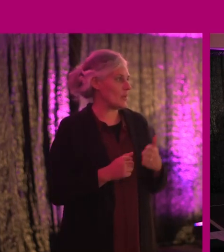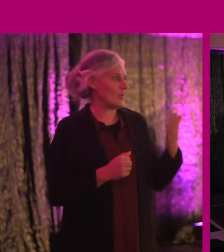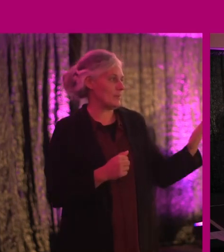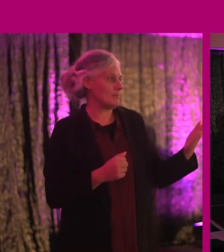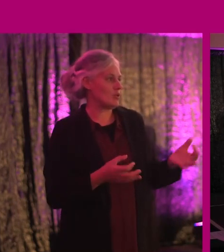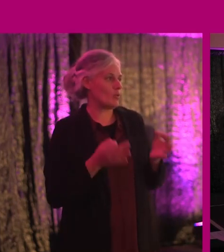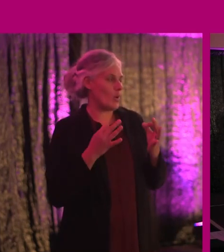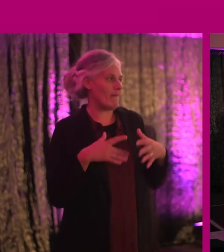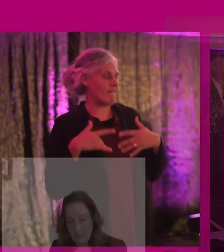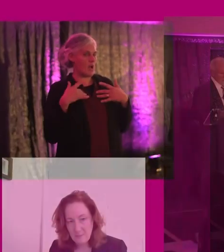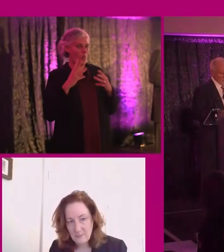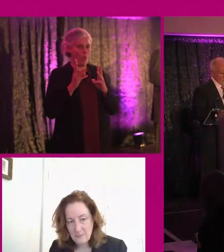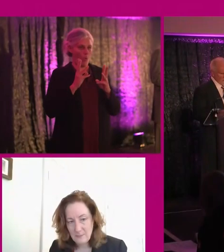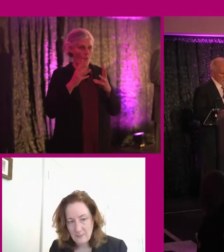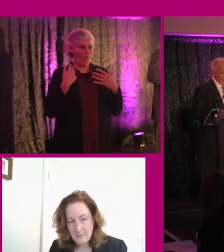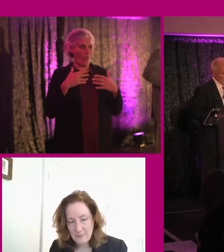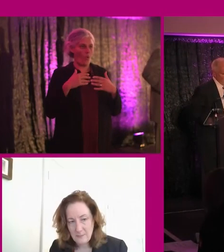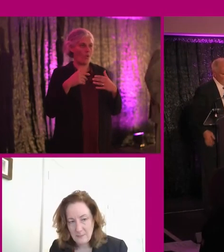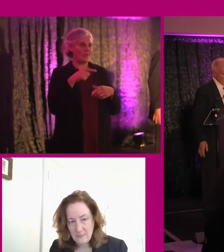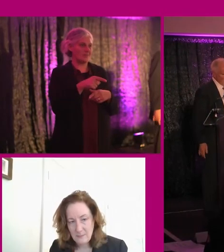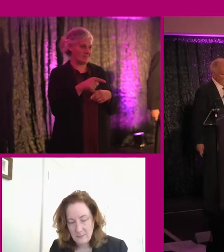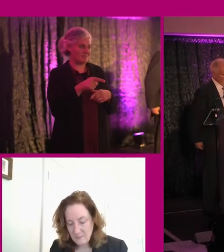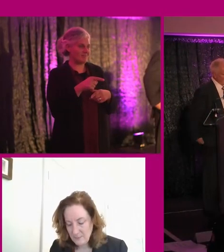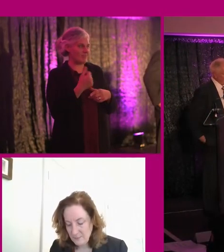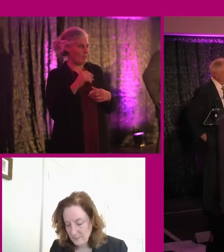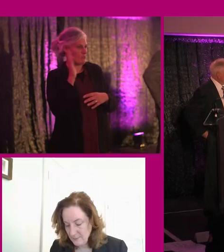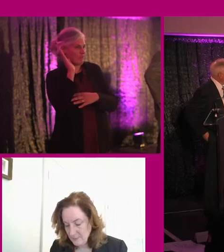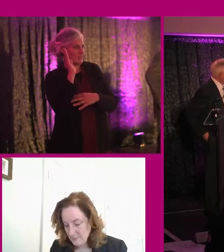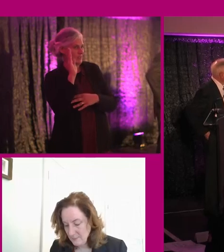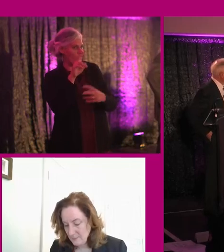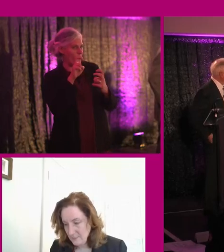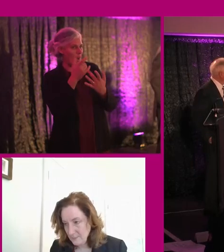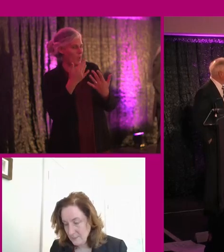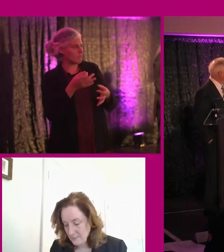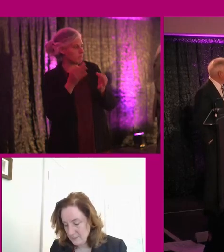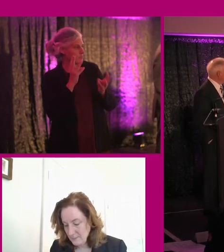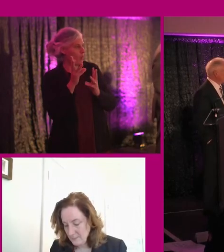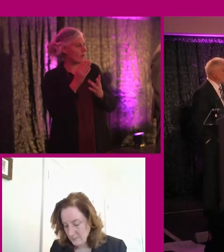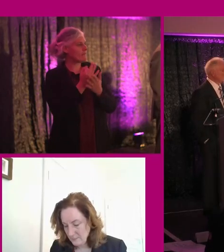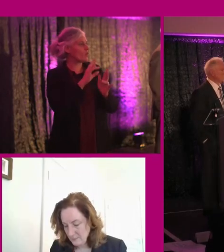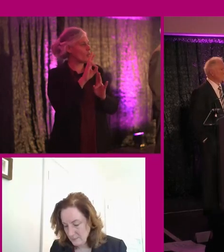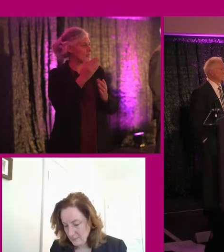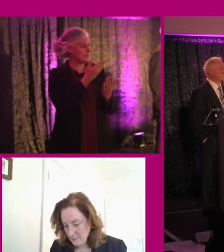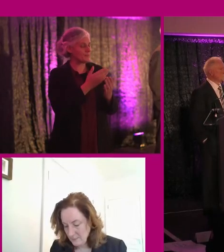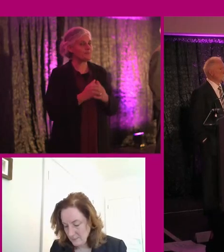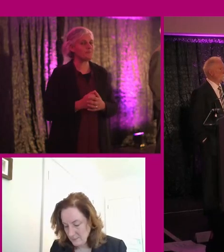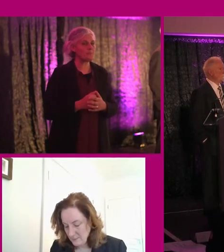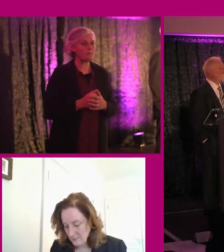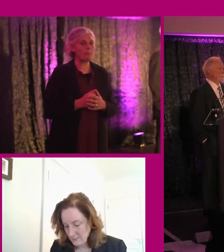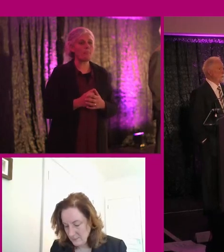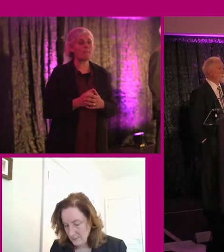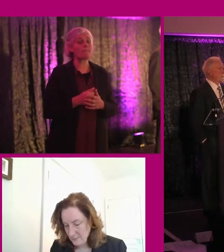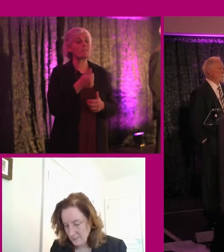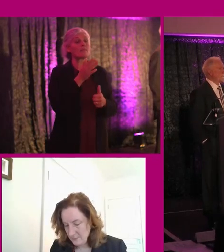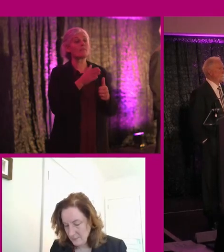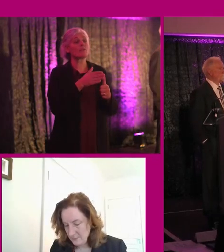The work of CUD from that presentation. So, just a couple of questions here. So,